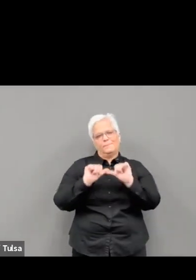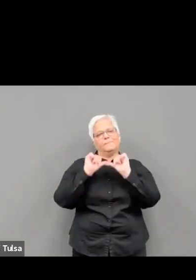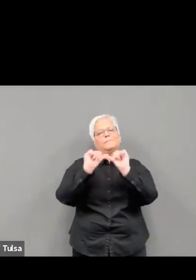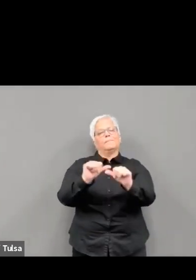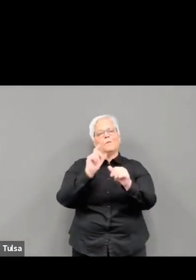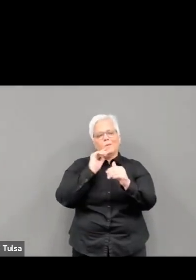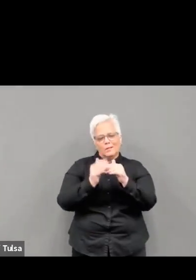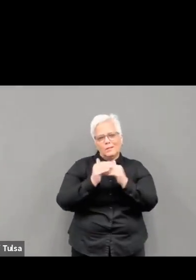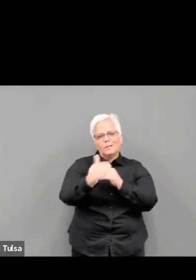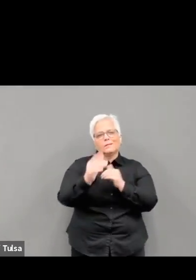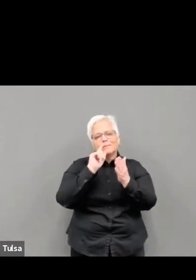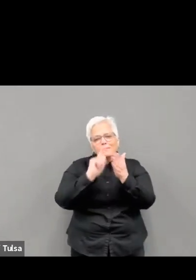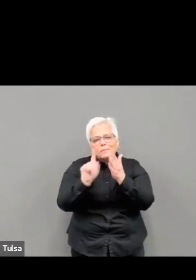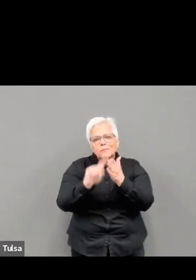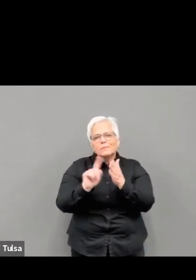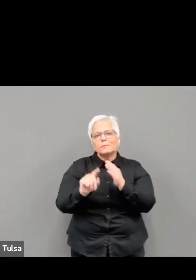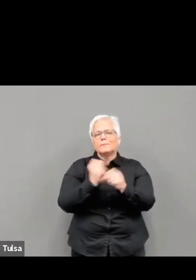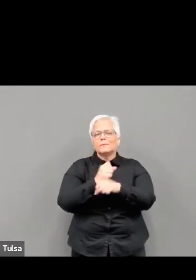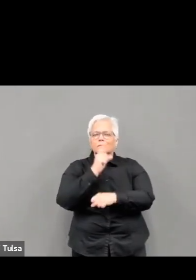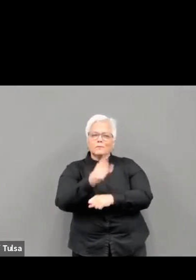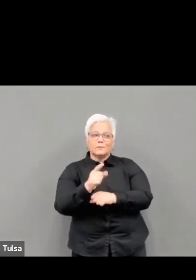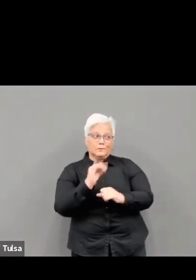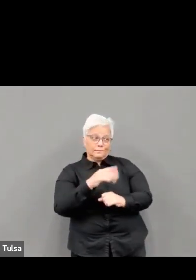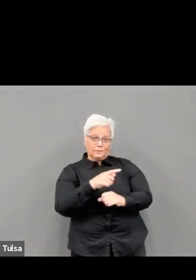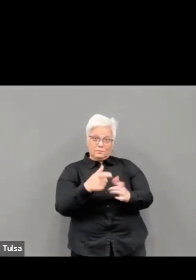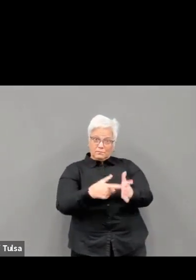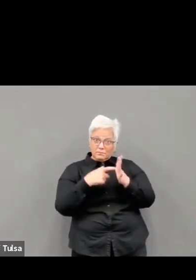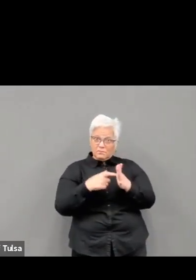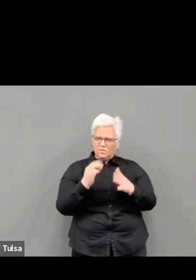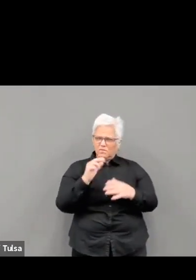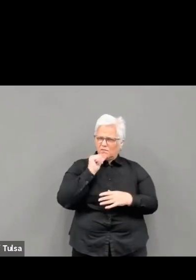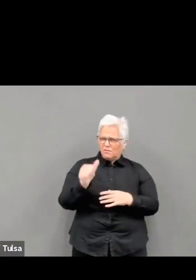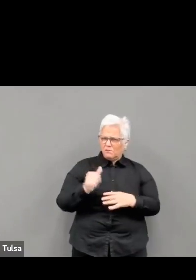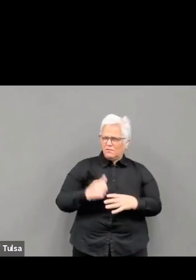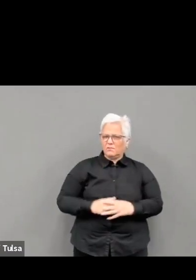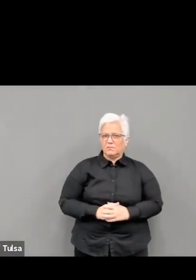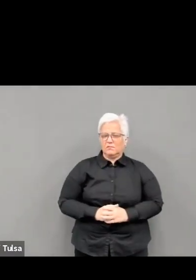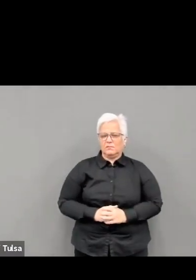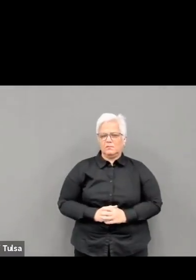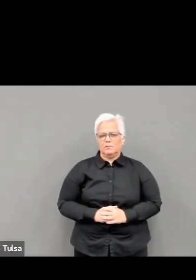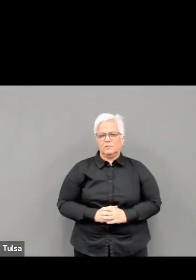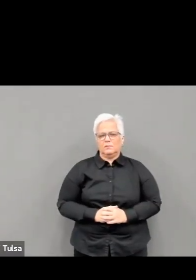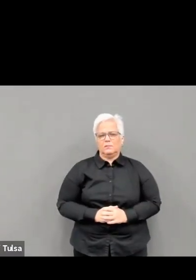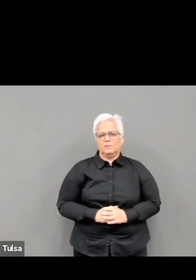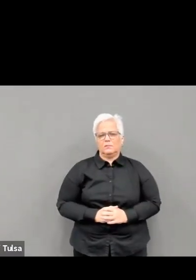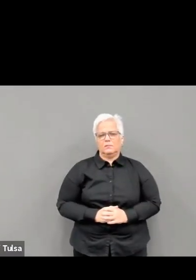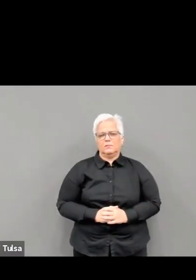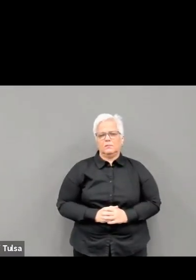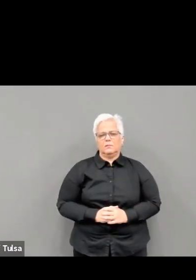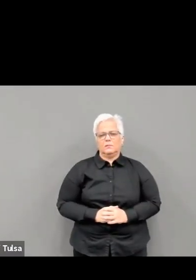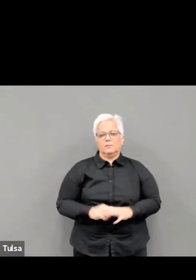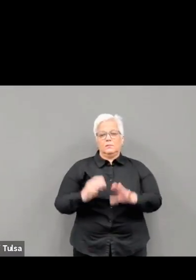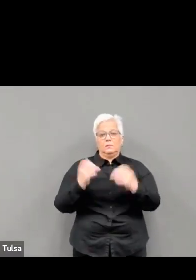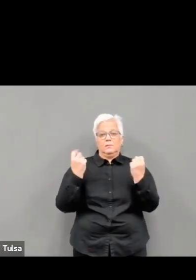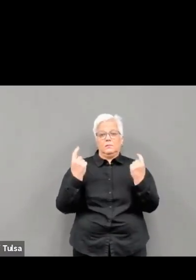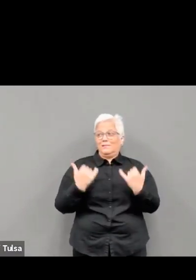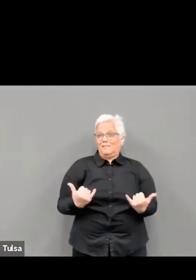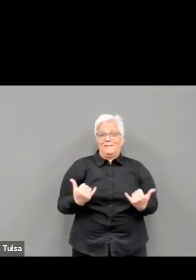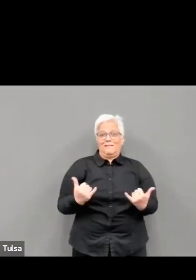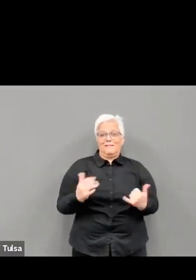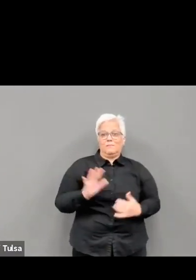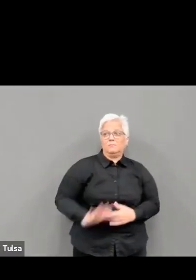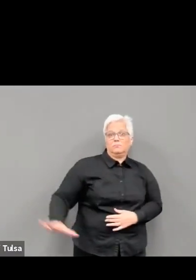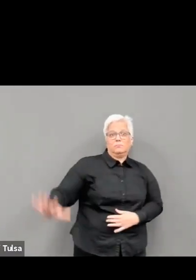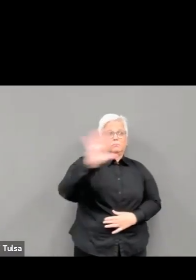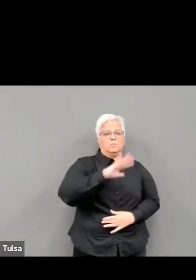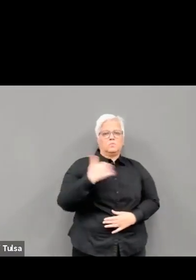up to assist with vaccine distribution. We have over 200 different health care partners locally that are ready to help